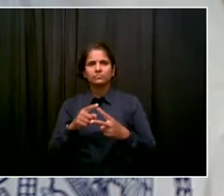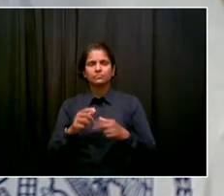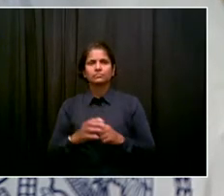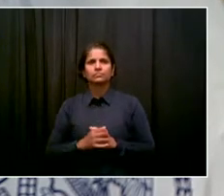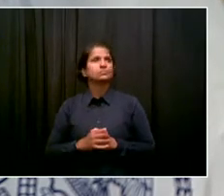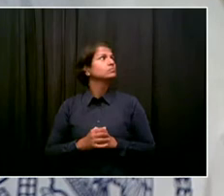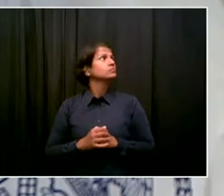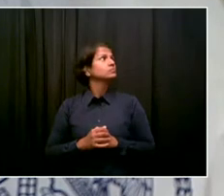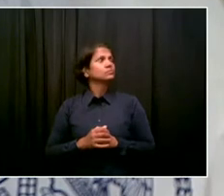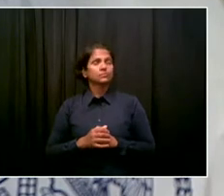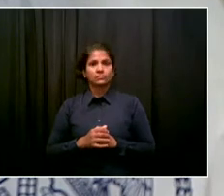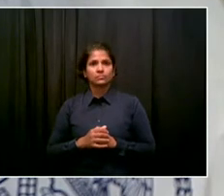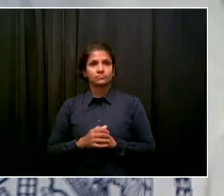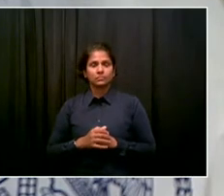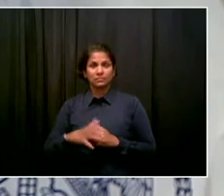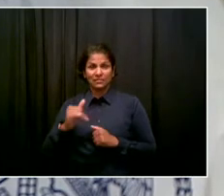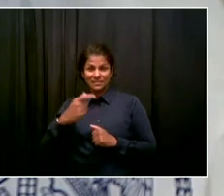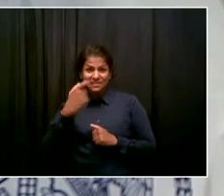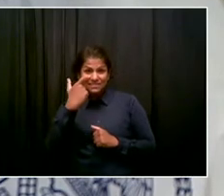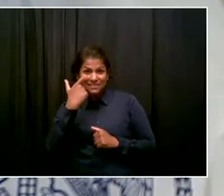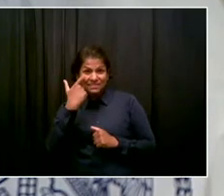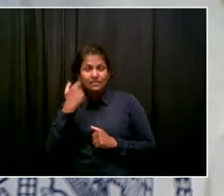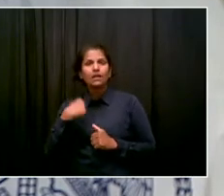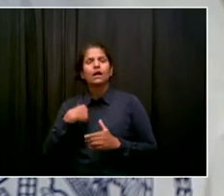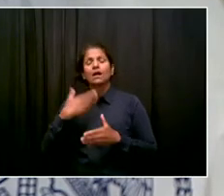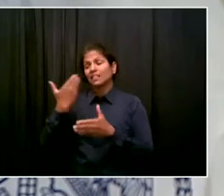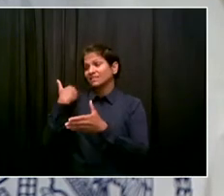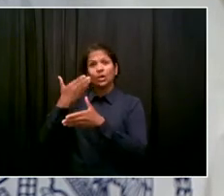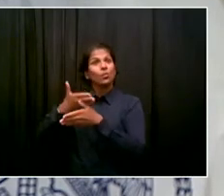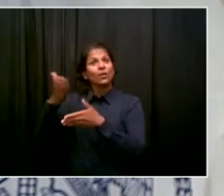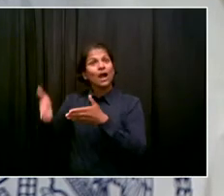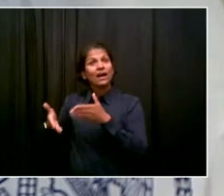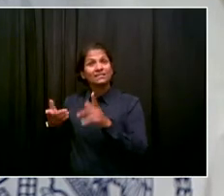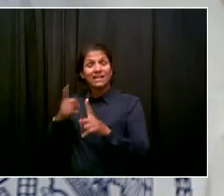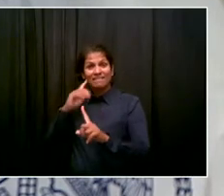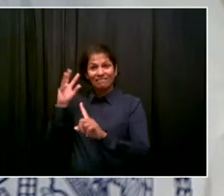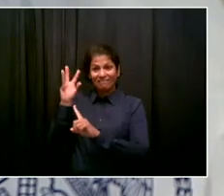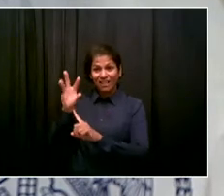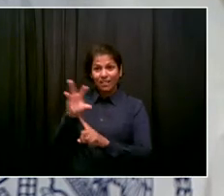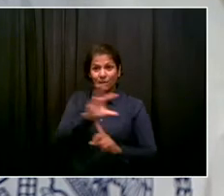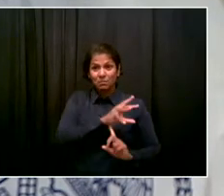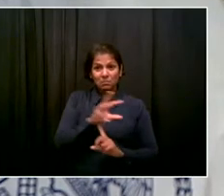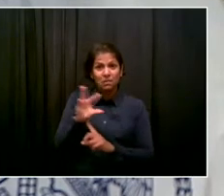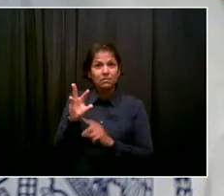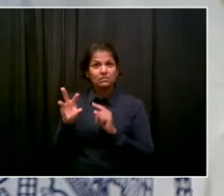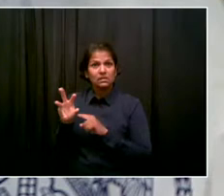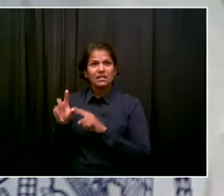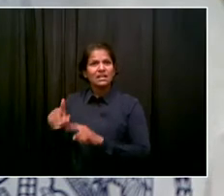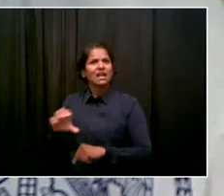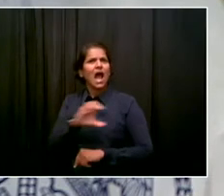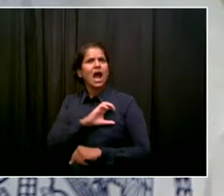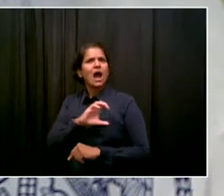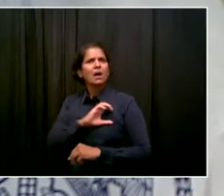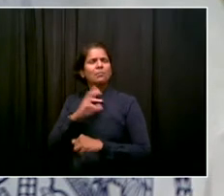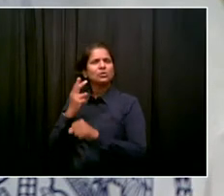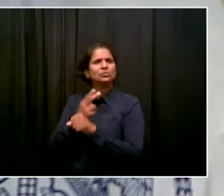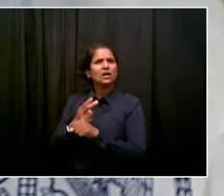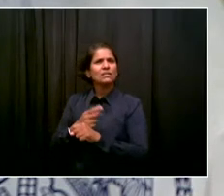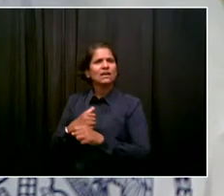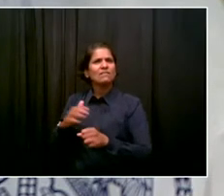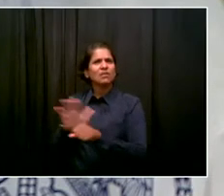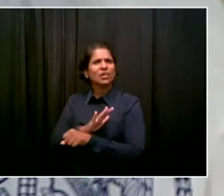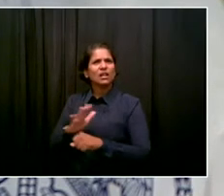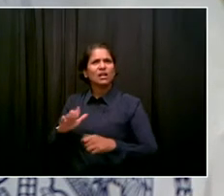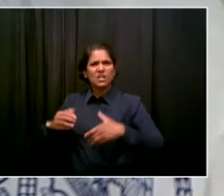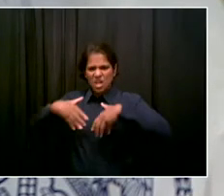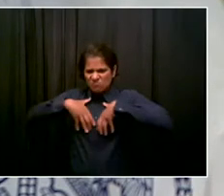from the curfew enforcement over the weekend showed officers in riot gear chasing people through the streets. I mean, I think, you know, there were kind of